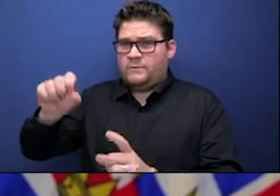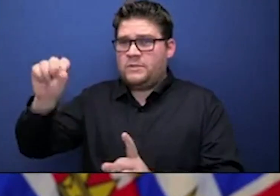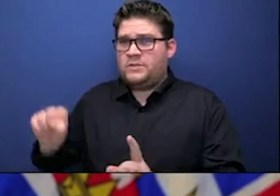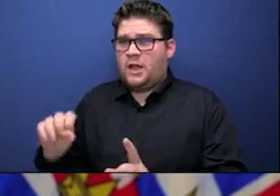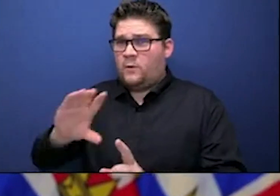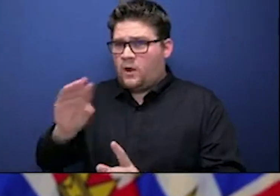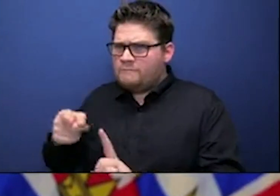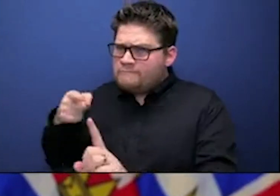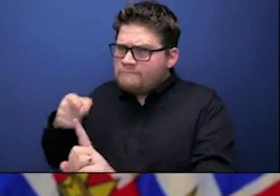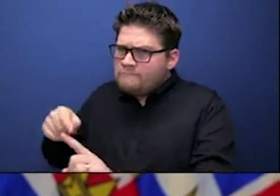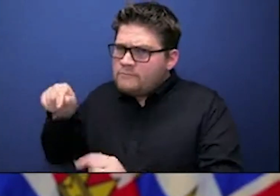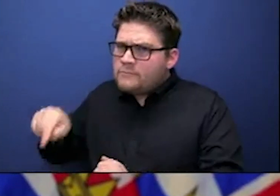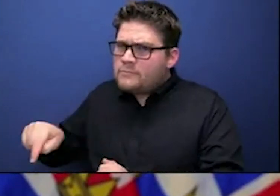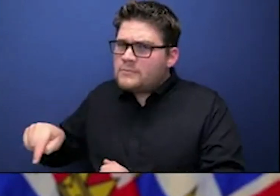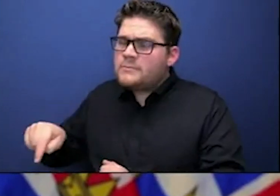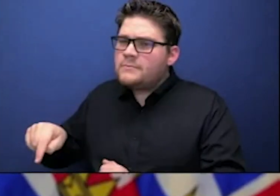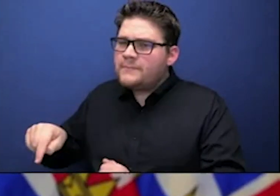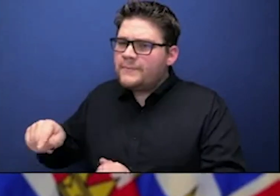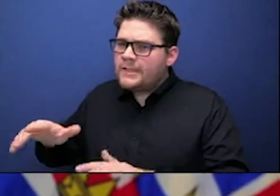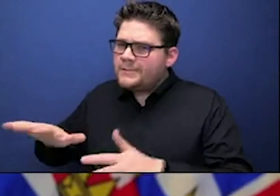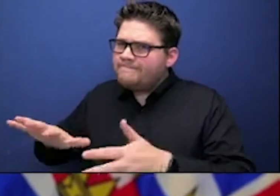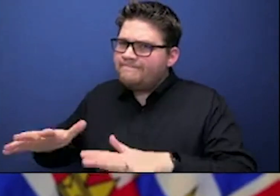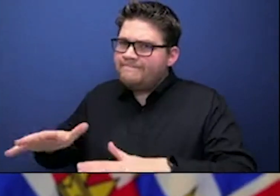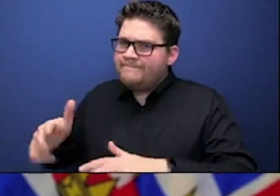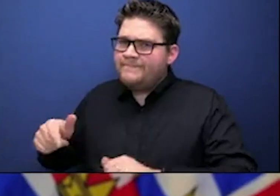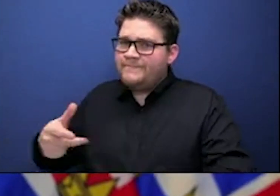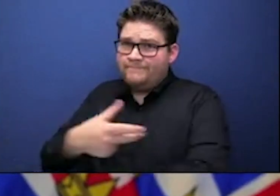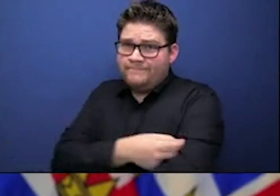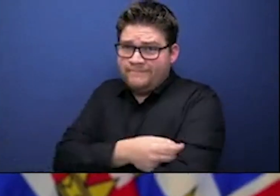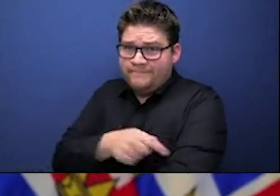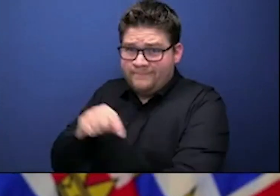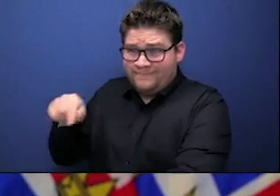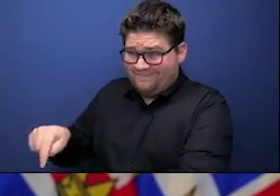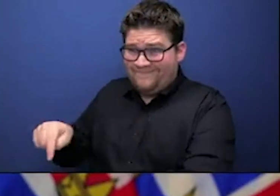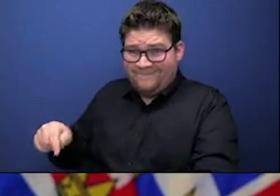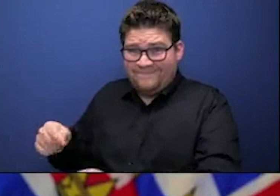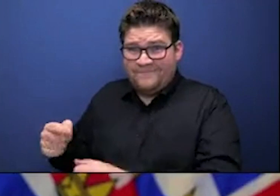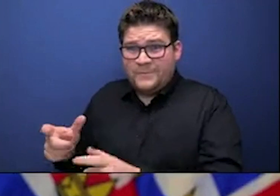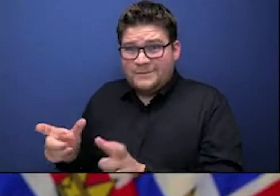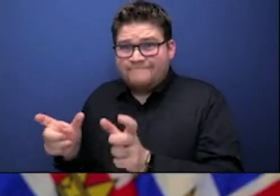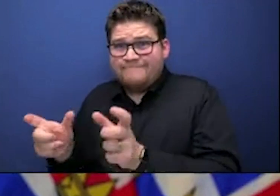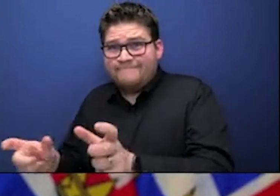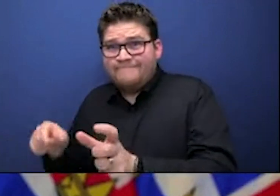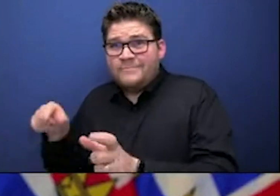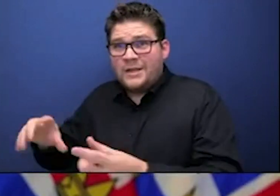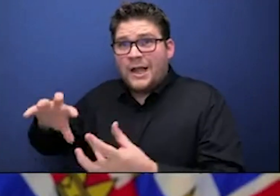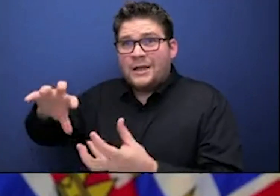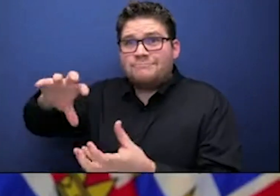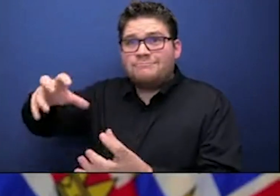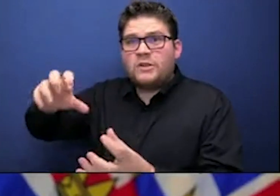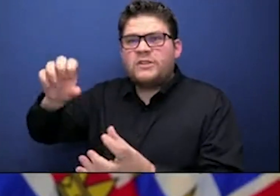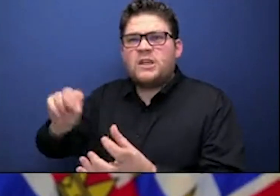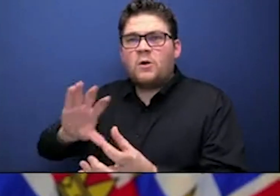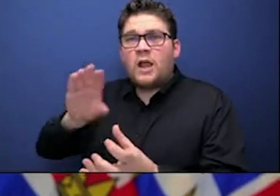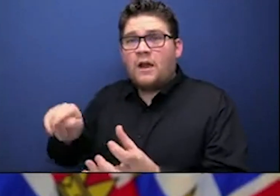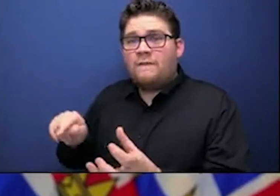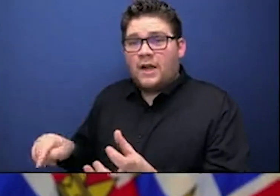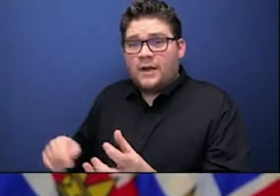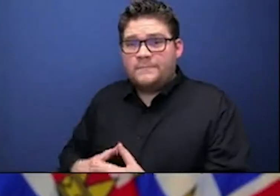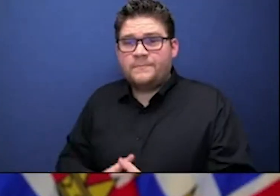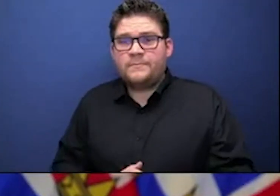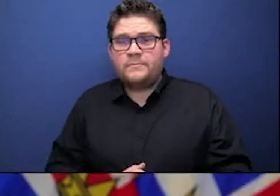be very effective against. So I know there's data being shared with our national advisory committee on